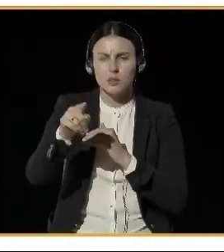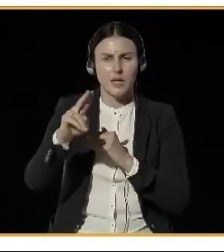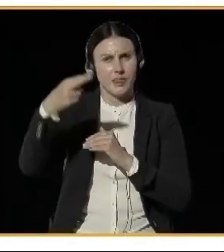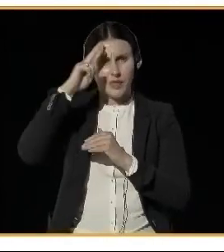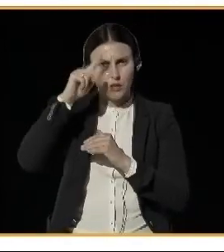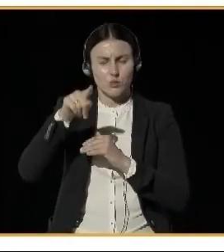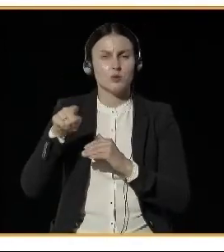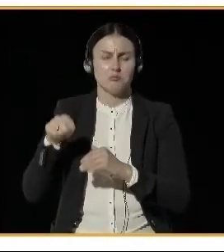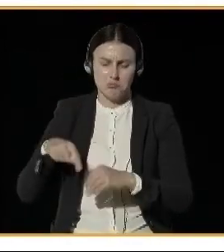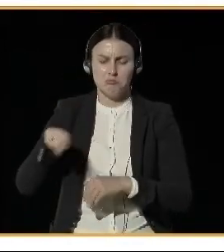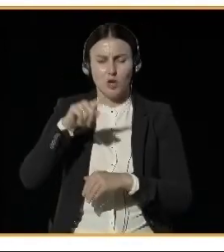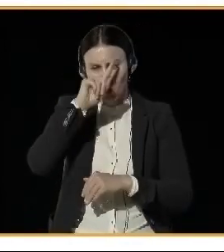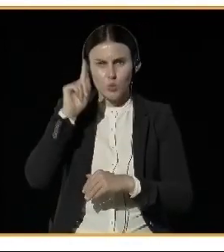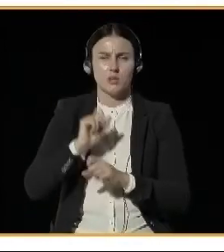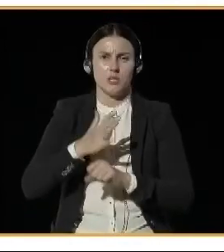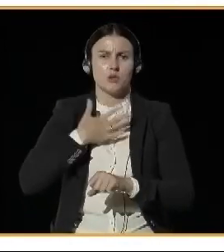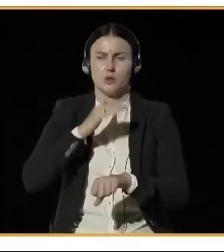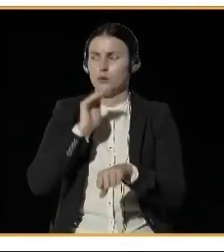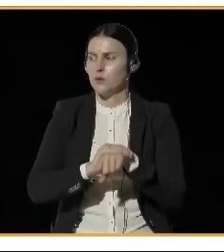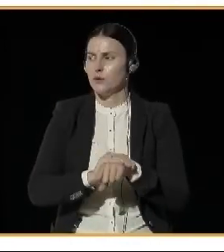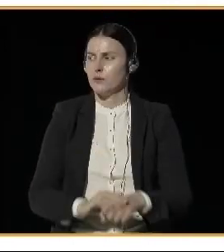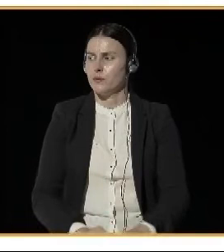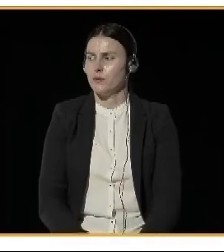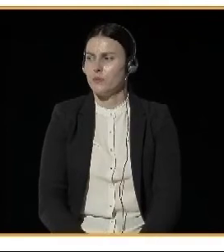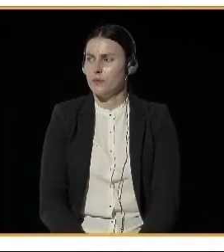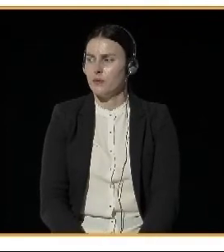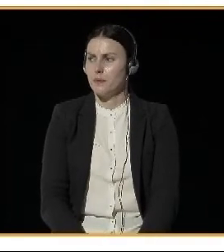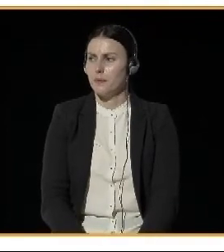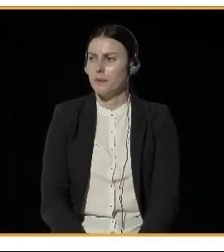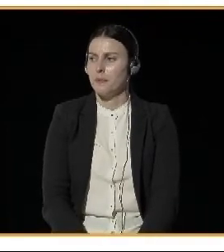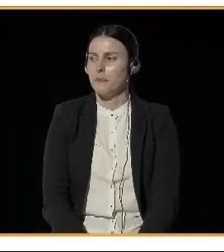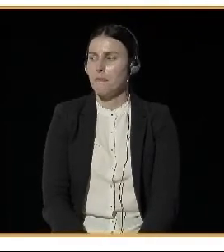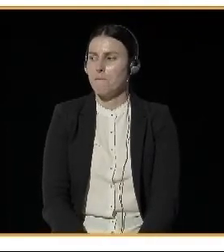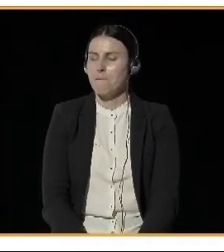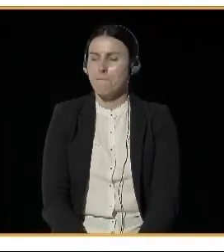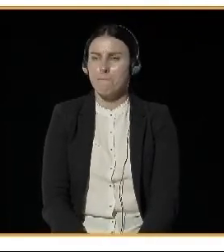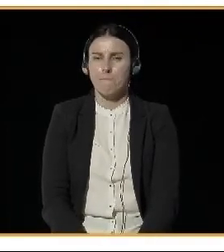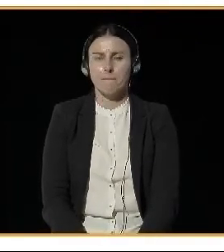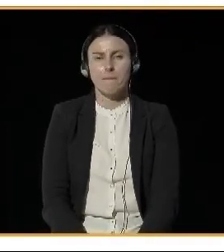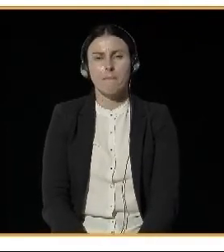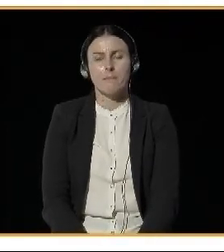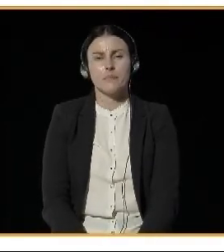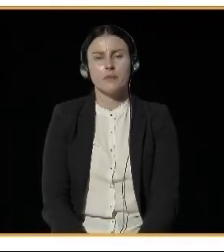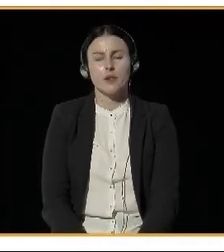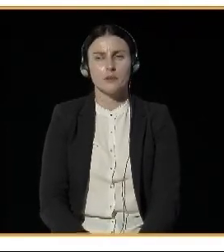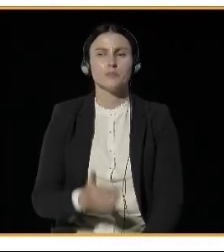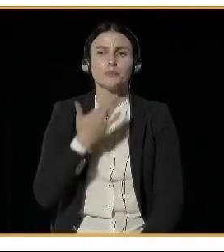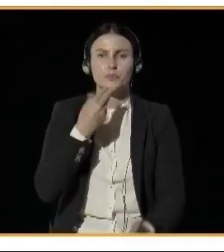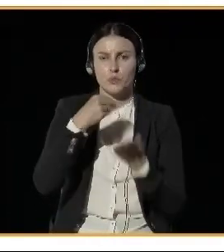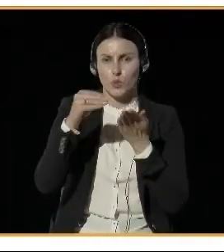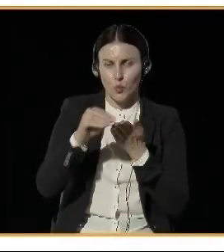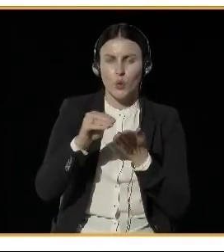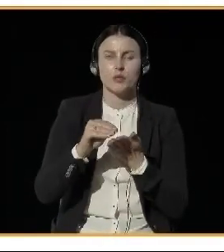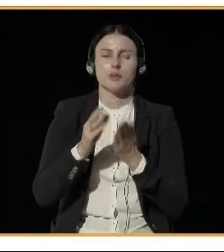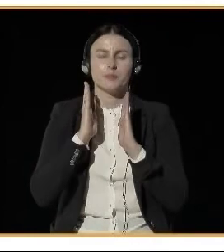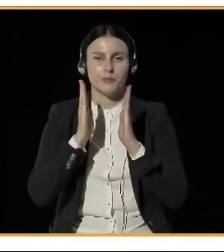I wanted. Yeah, but I just, I don't think, yeah, sorry. No, sorry, sorry. Just, just finish. I'm sorry. No, I just